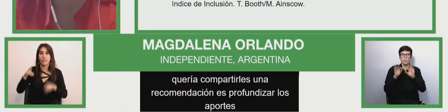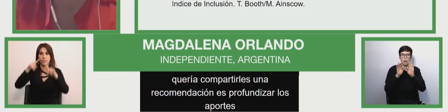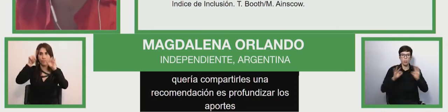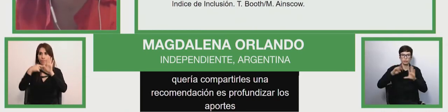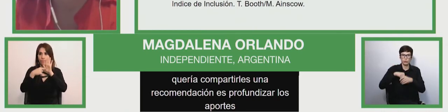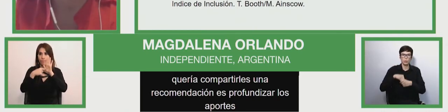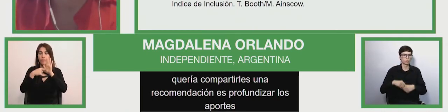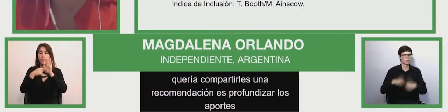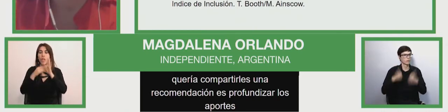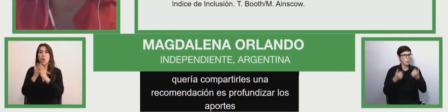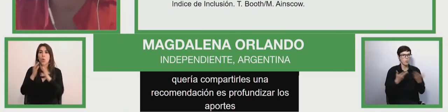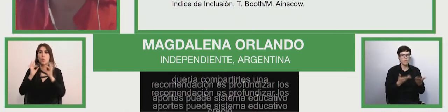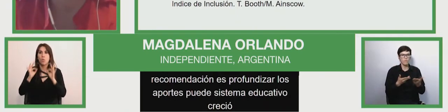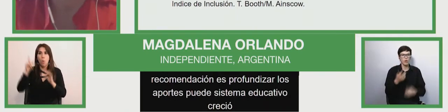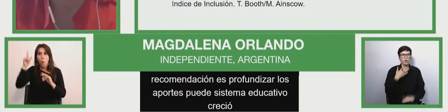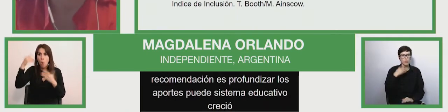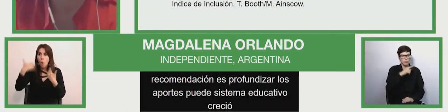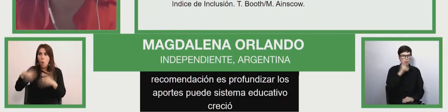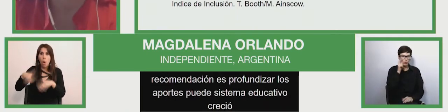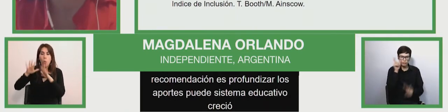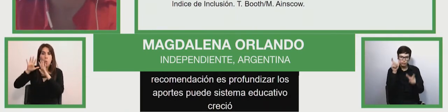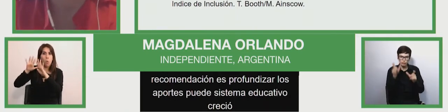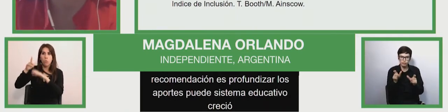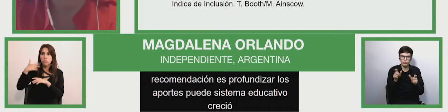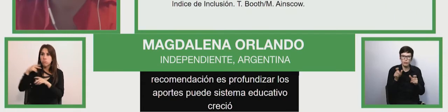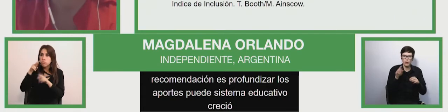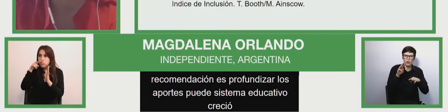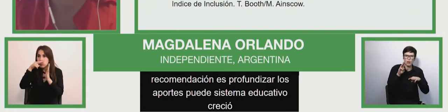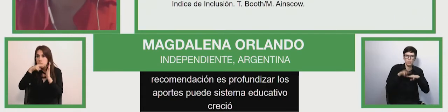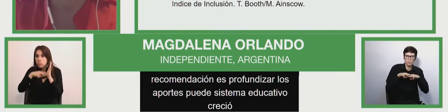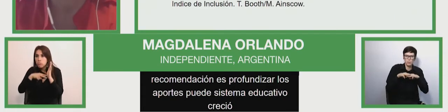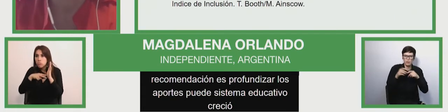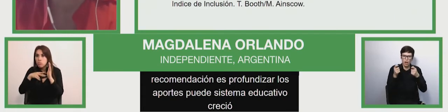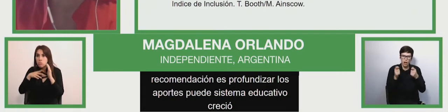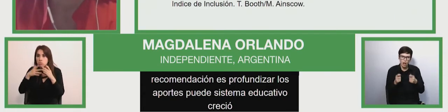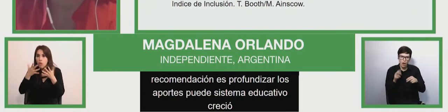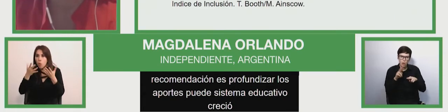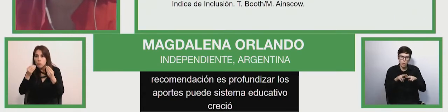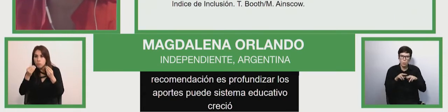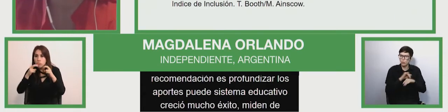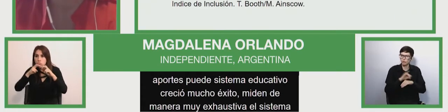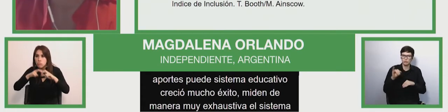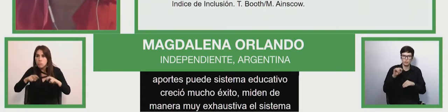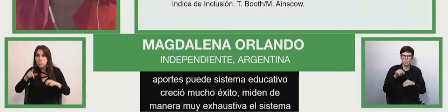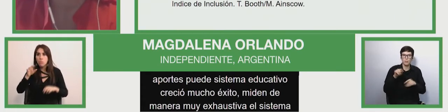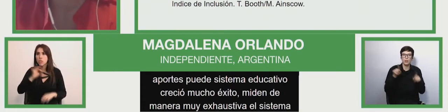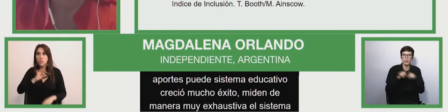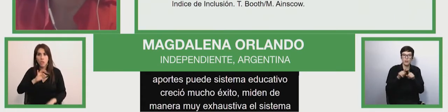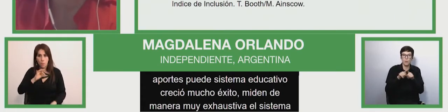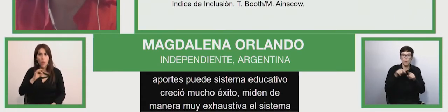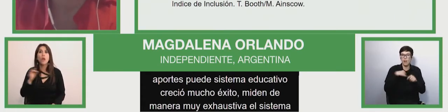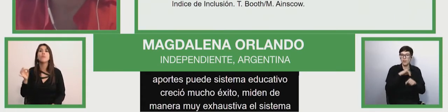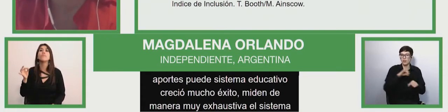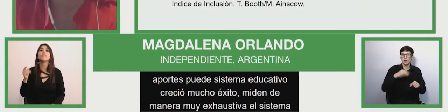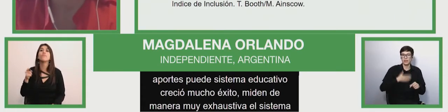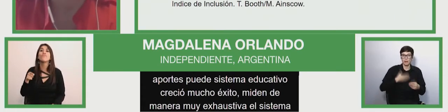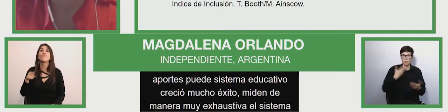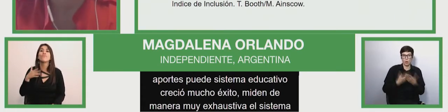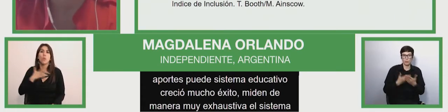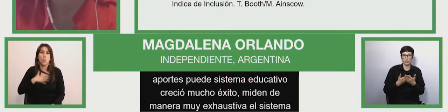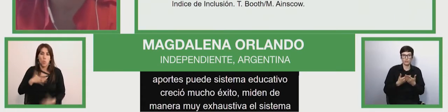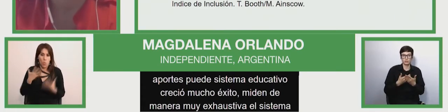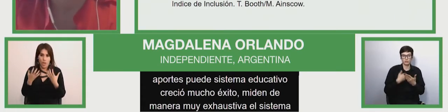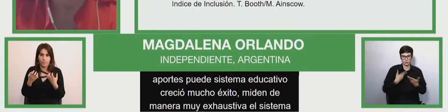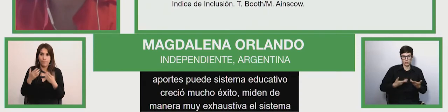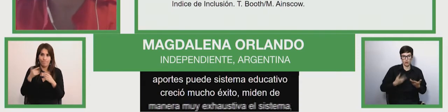have a very exhaustive way the systems in different components and i wanted to to share some key key